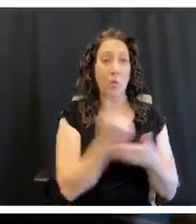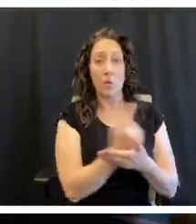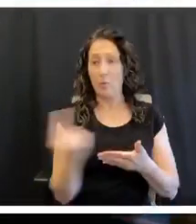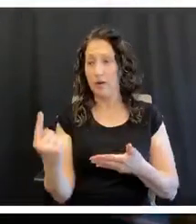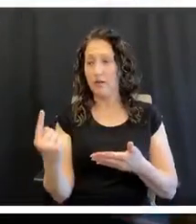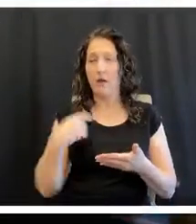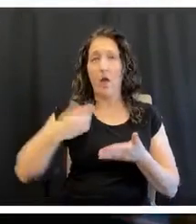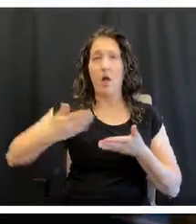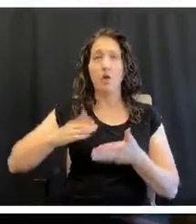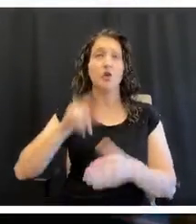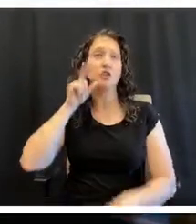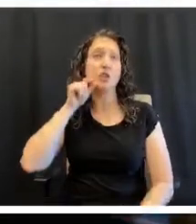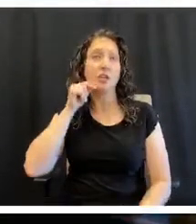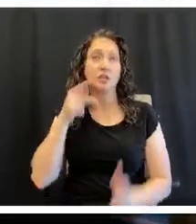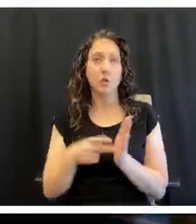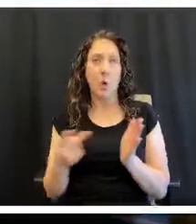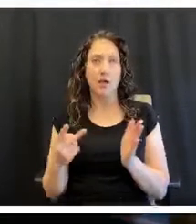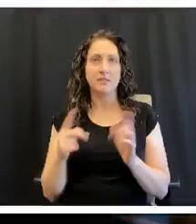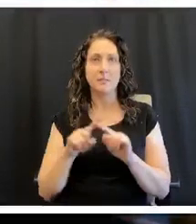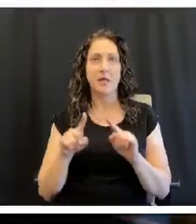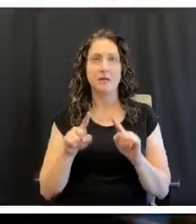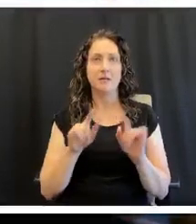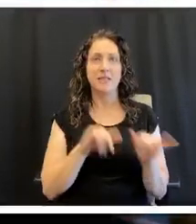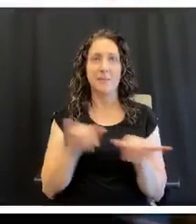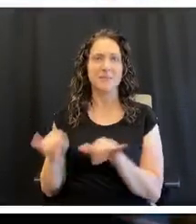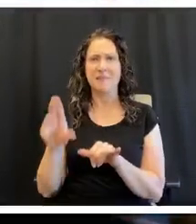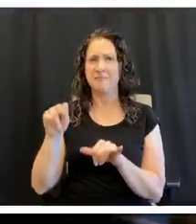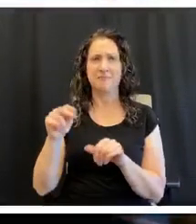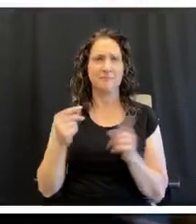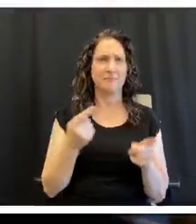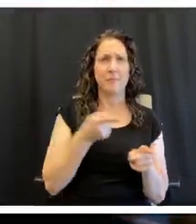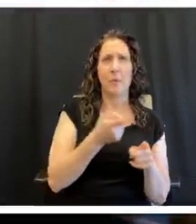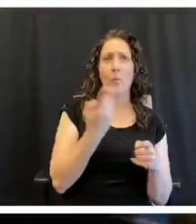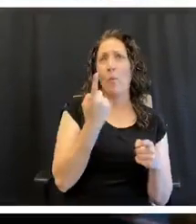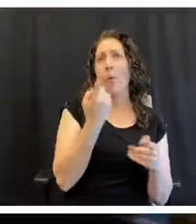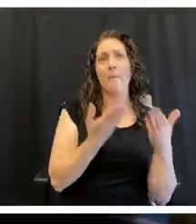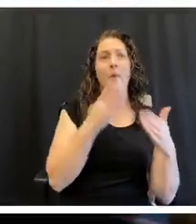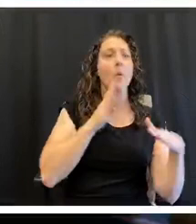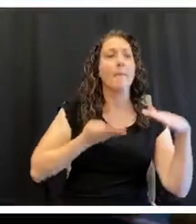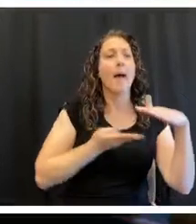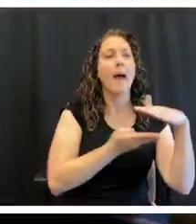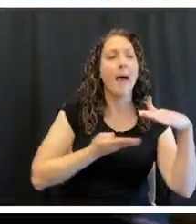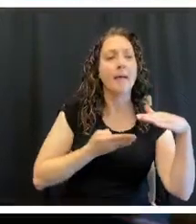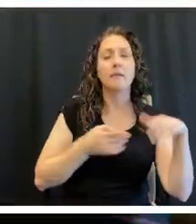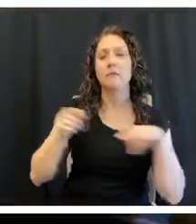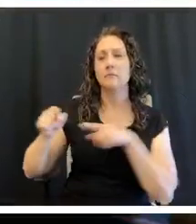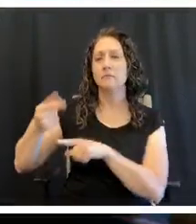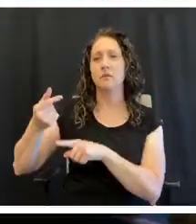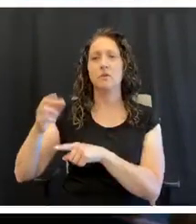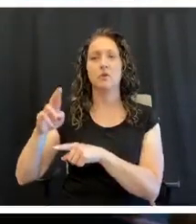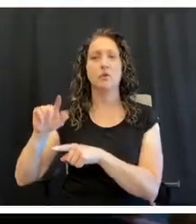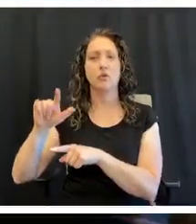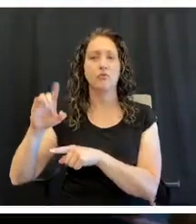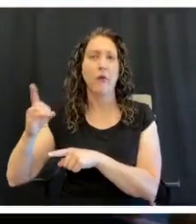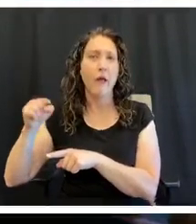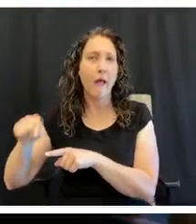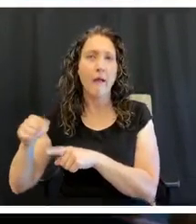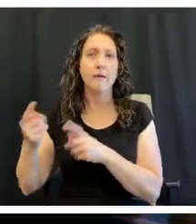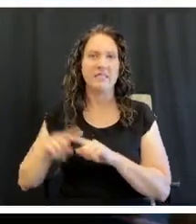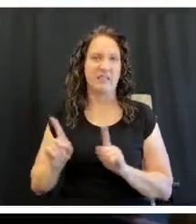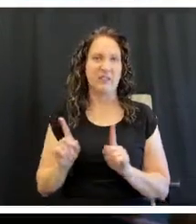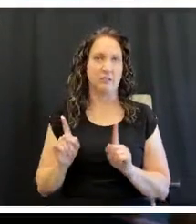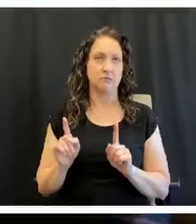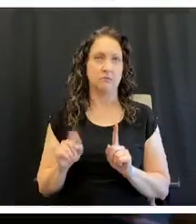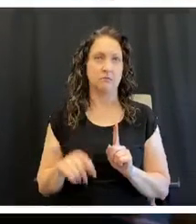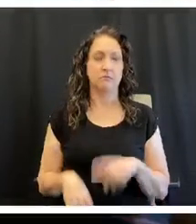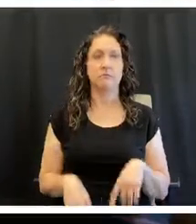but I would do them completely different. I would do one that would be baked or one that would be grilled. And, uh, I